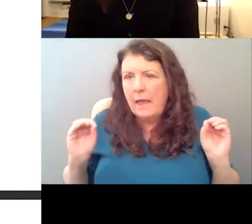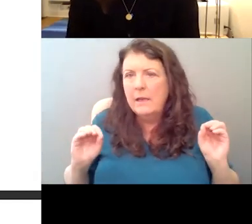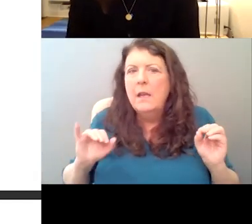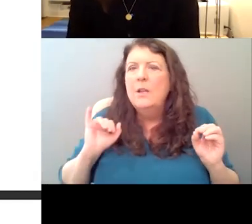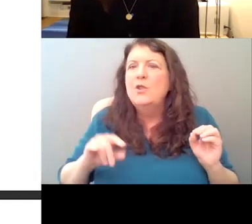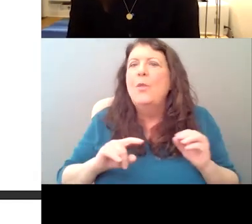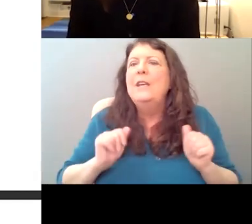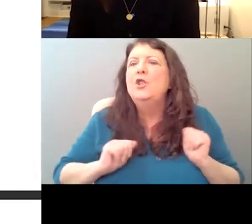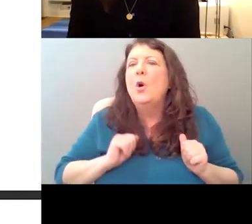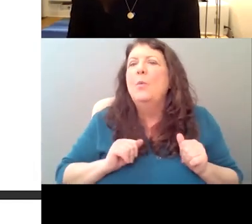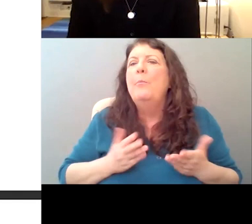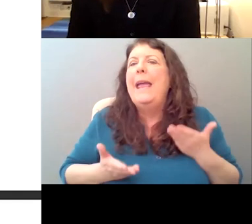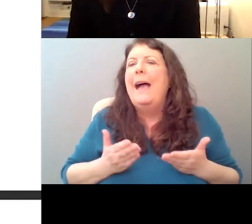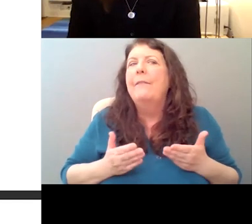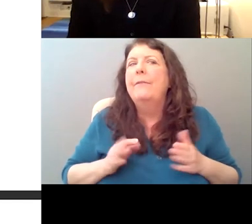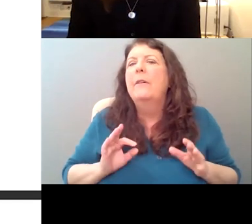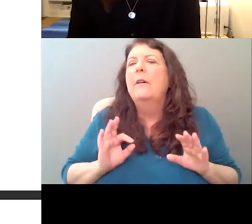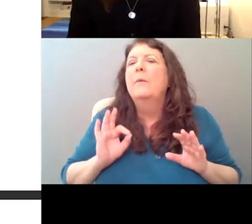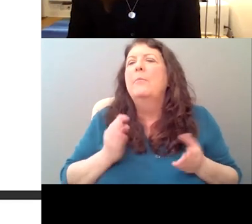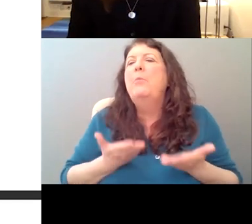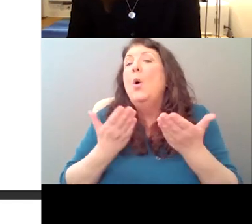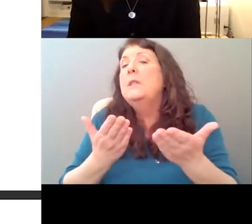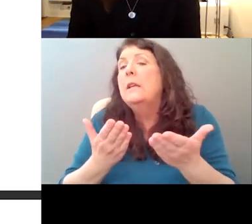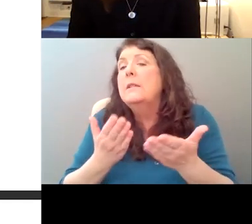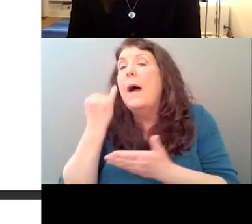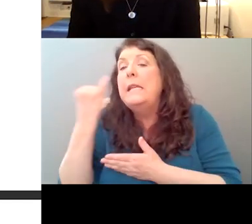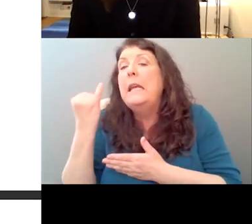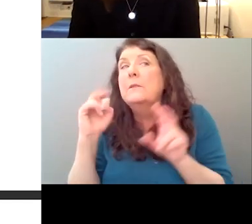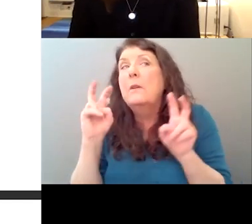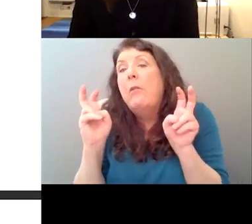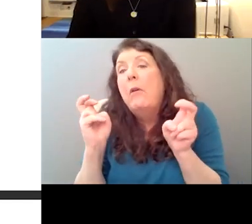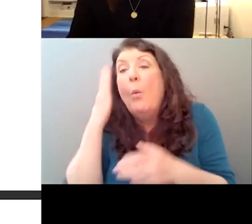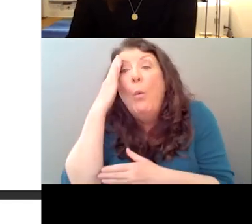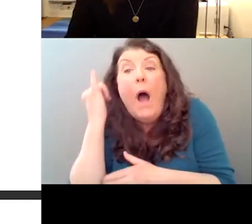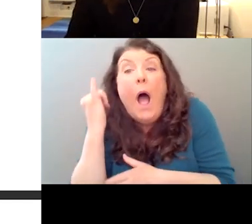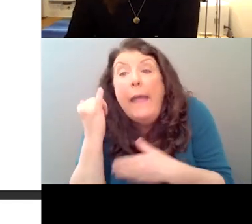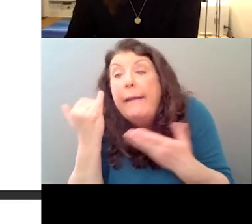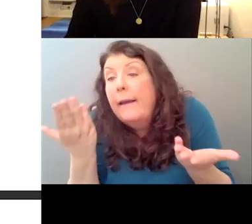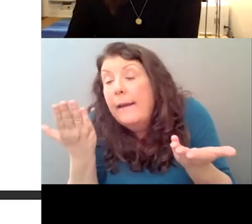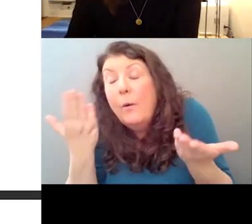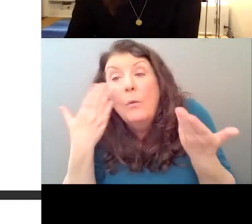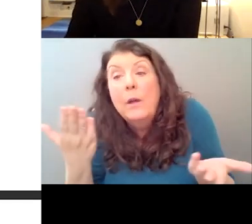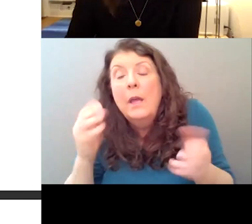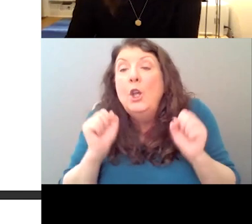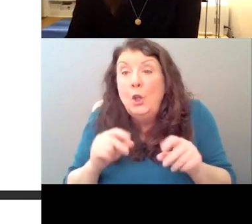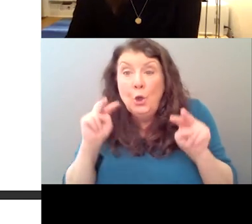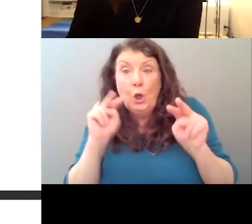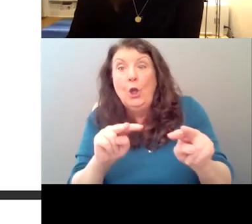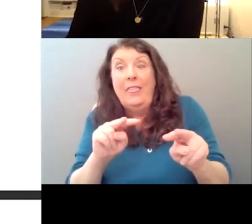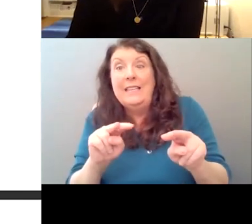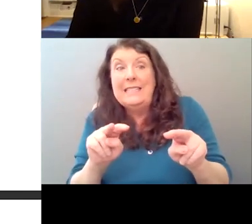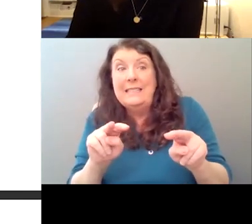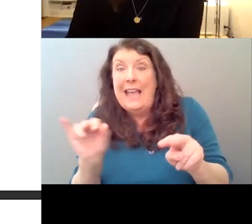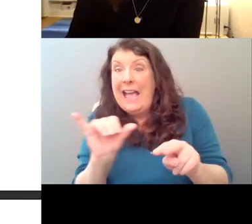why that might've been. Um, and you know, look, I think you can see it as tragic because